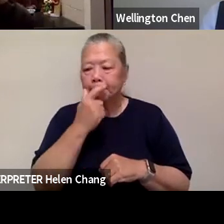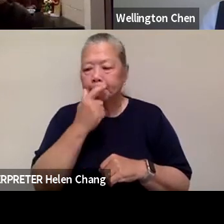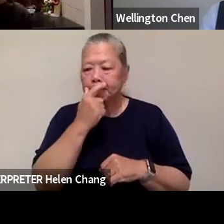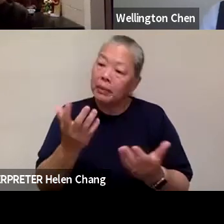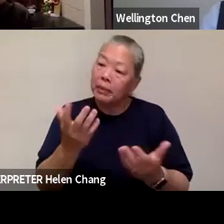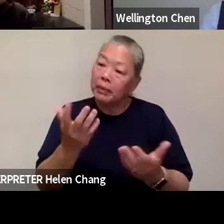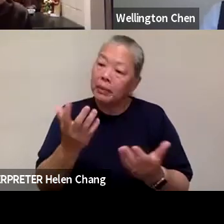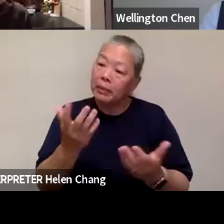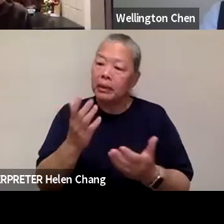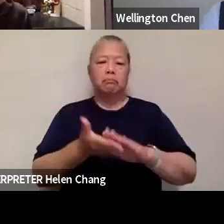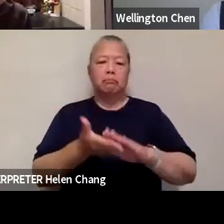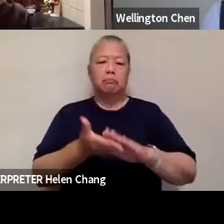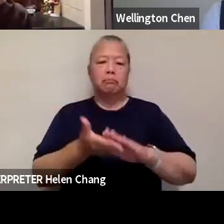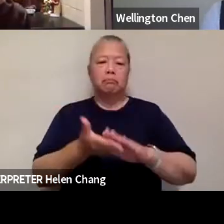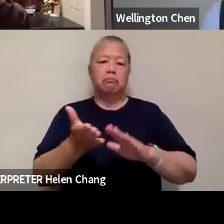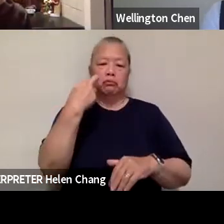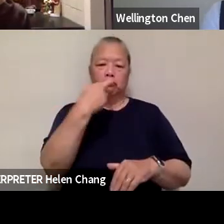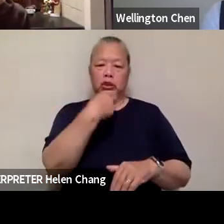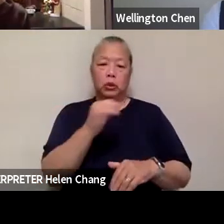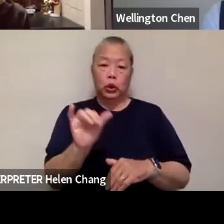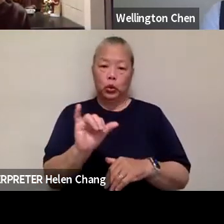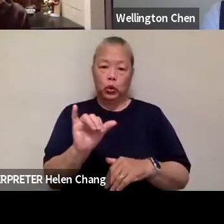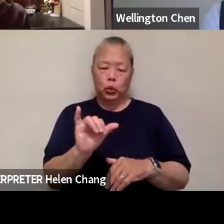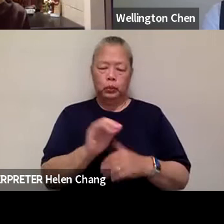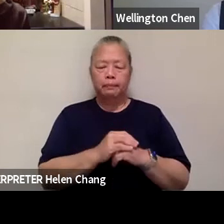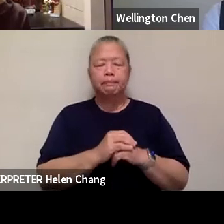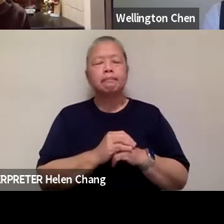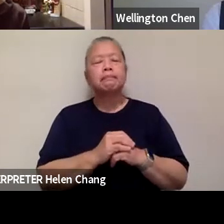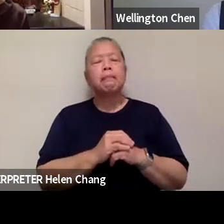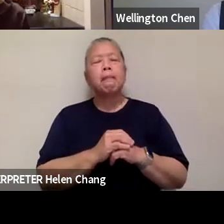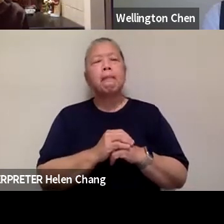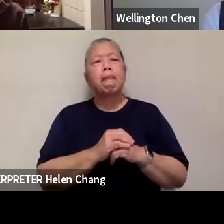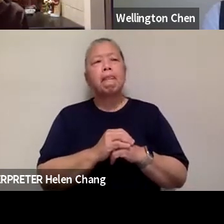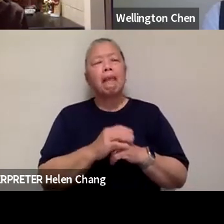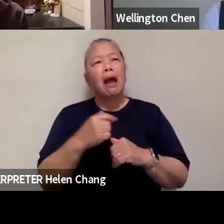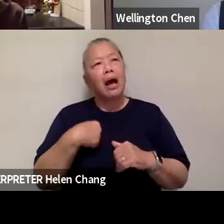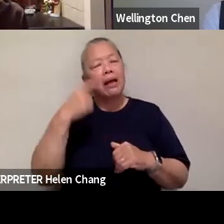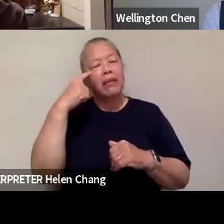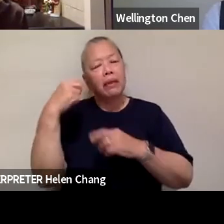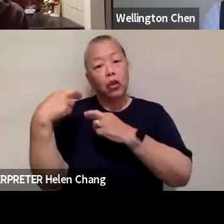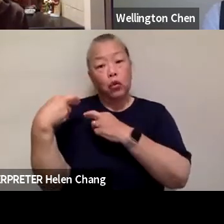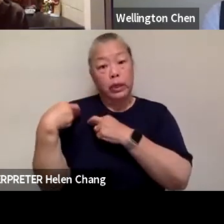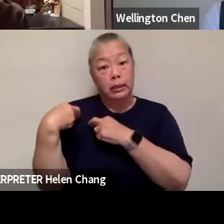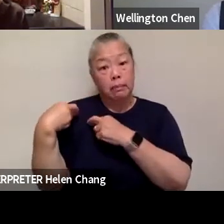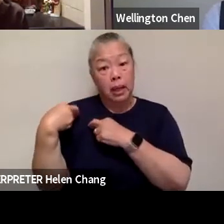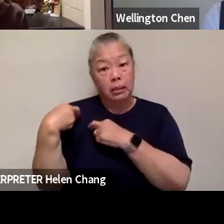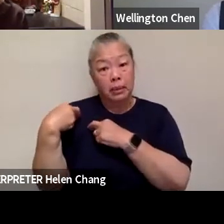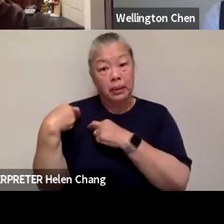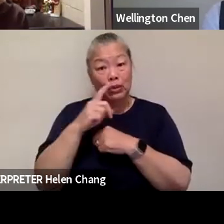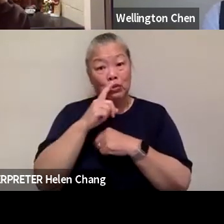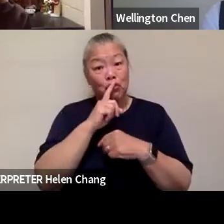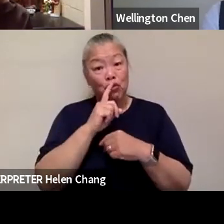I think the responsibility lies with our government to